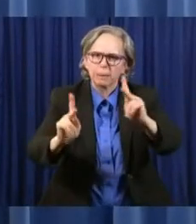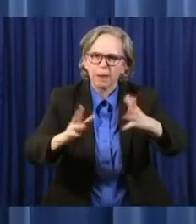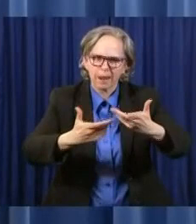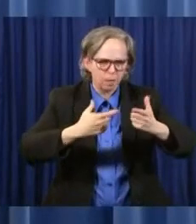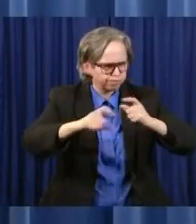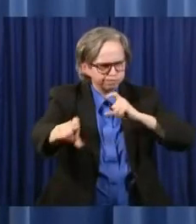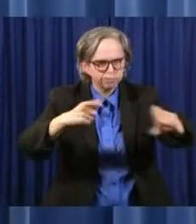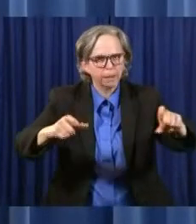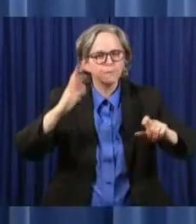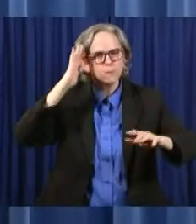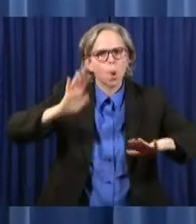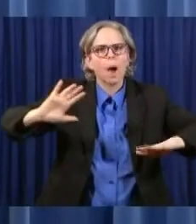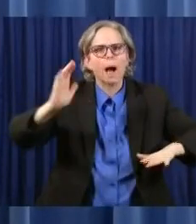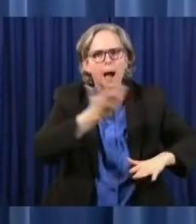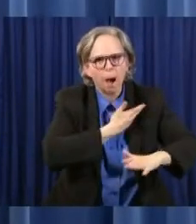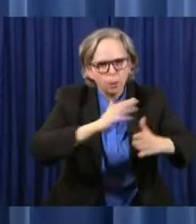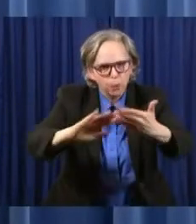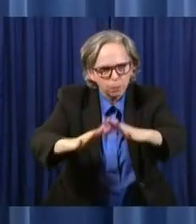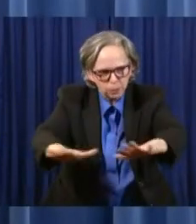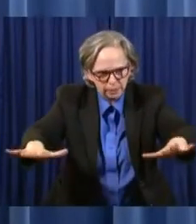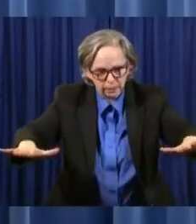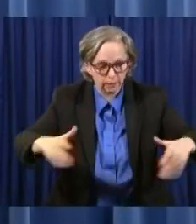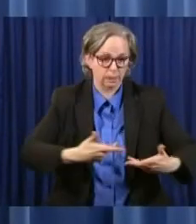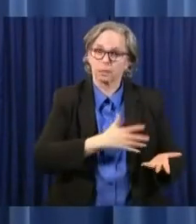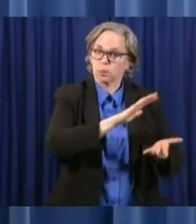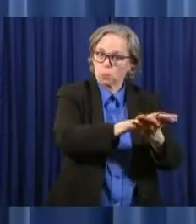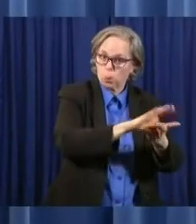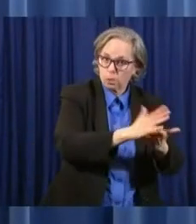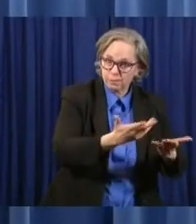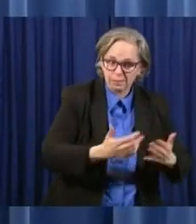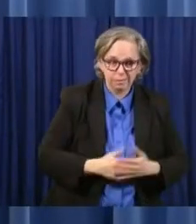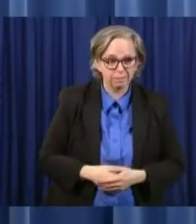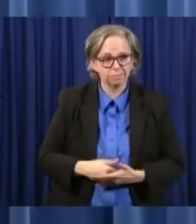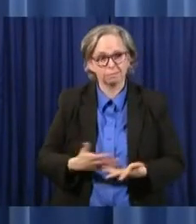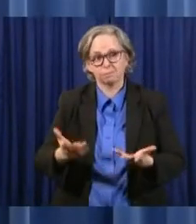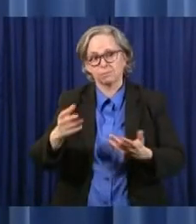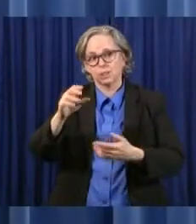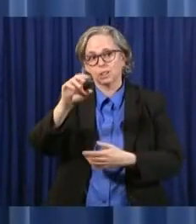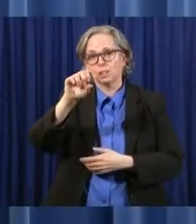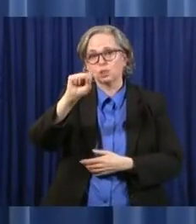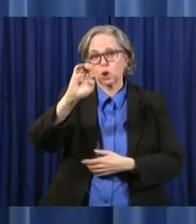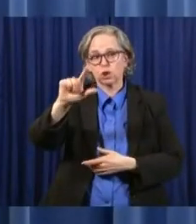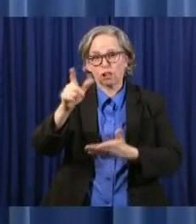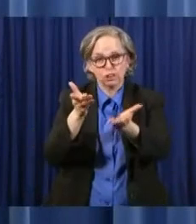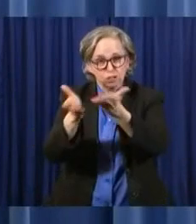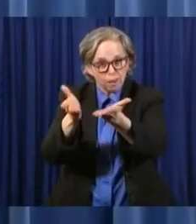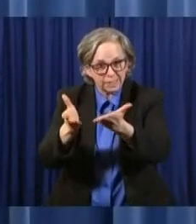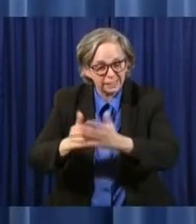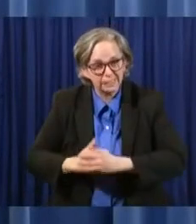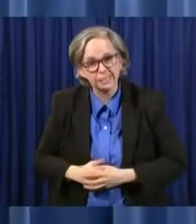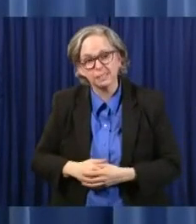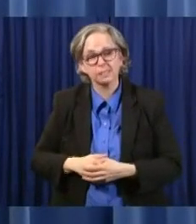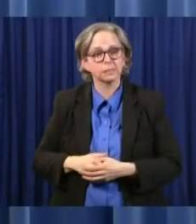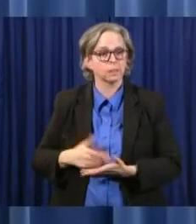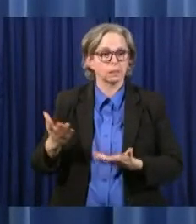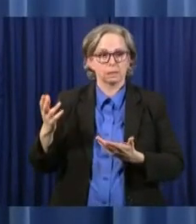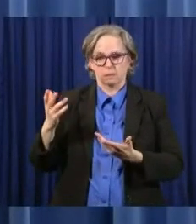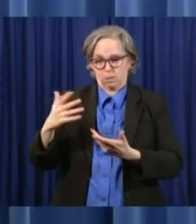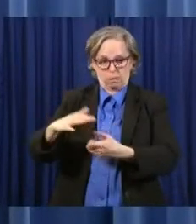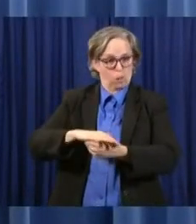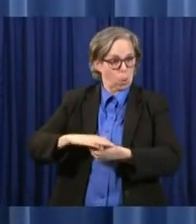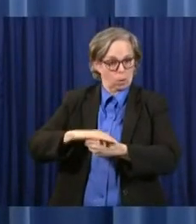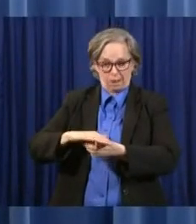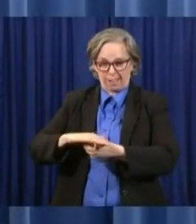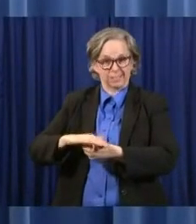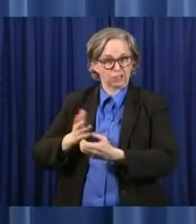A lot of it goes out in the schools. A lot of it goes out for social services that goes out and are administered locally. So trying to give